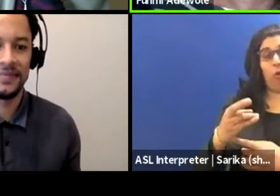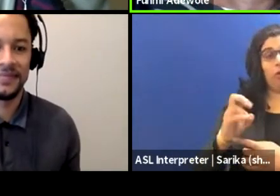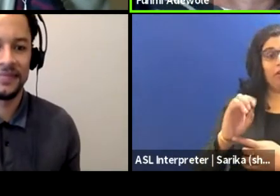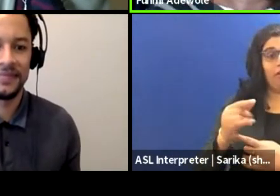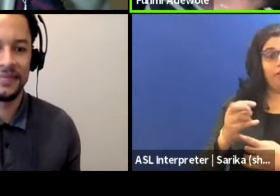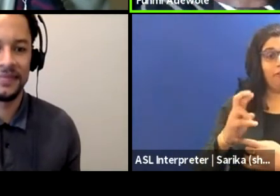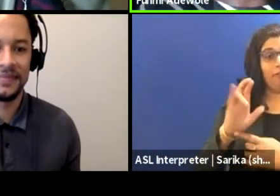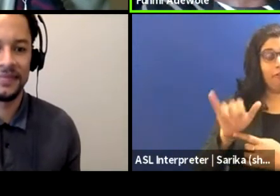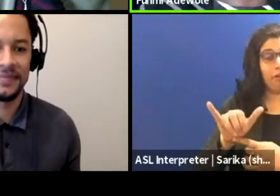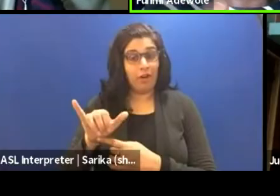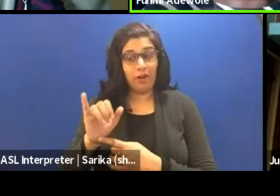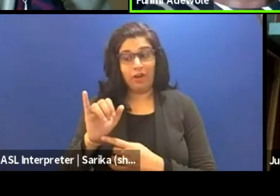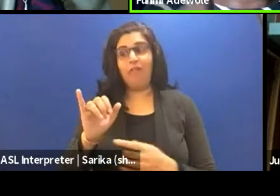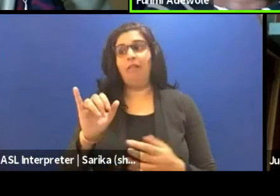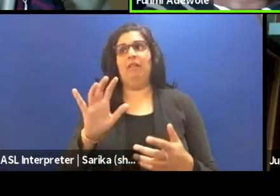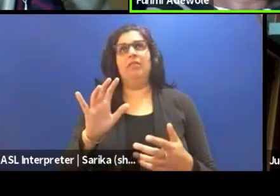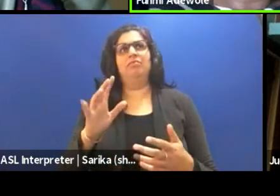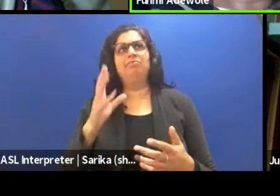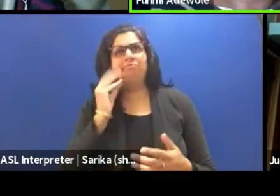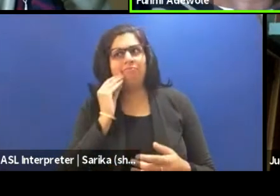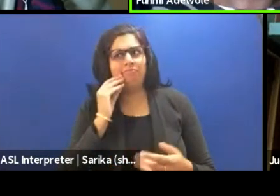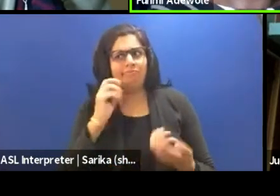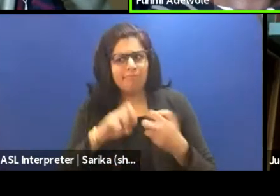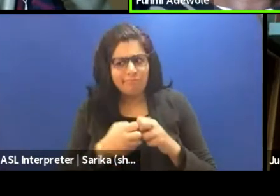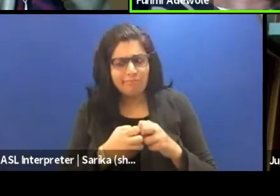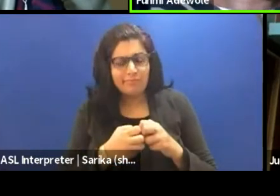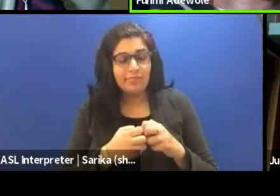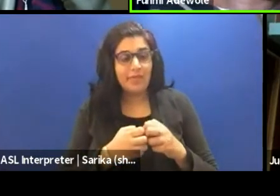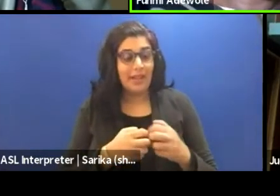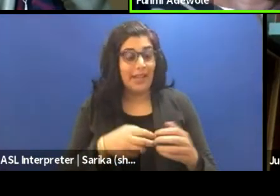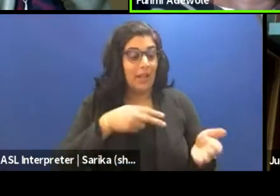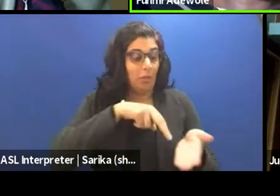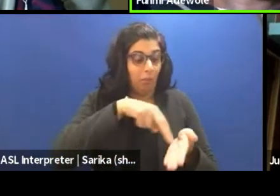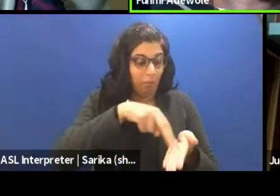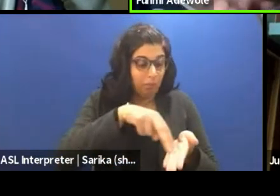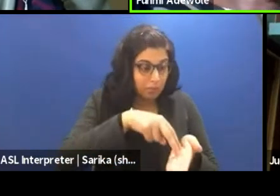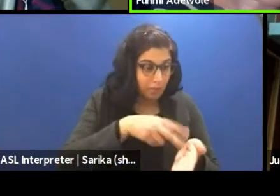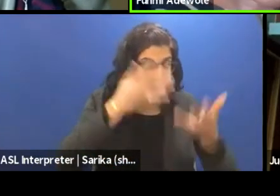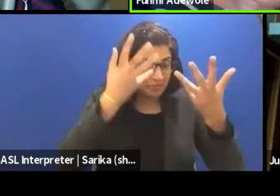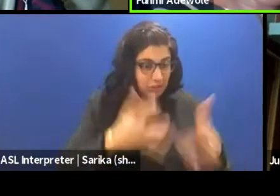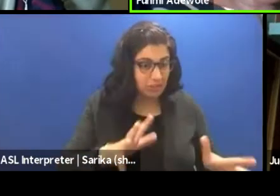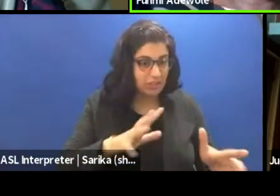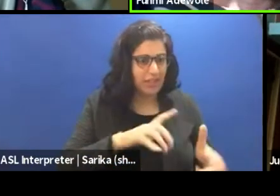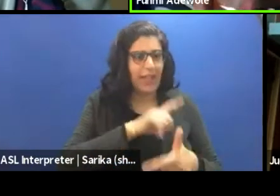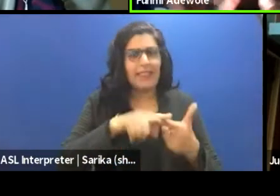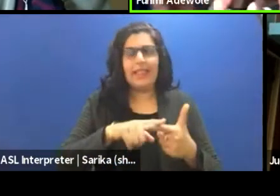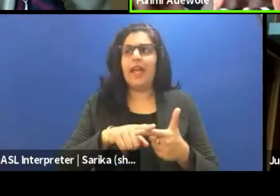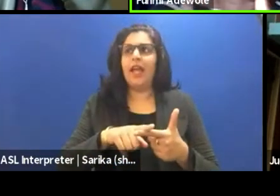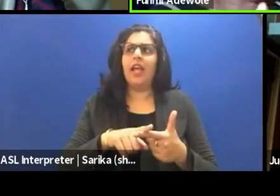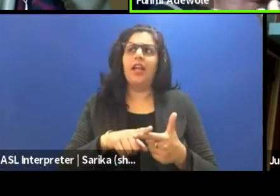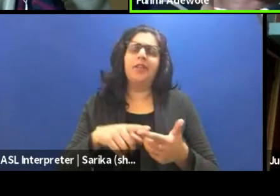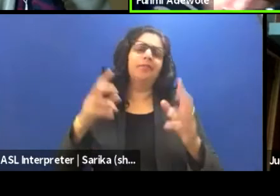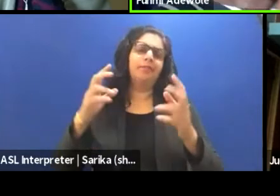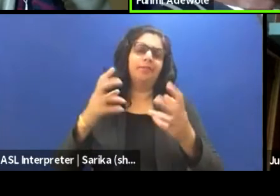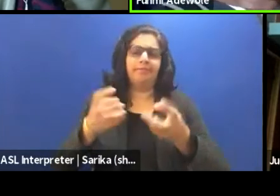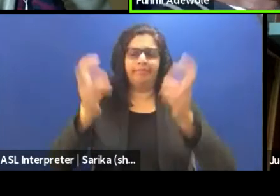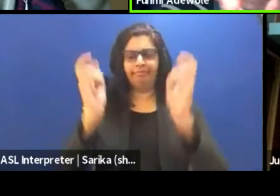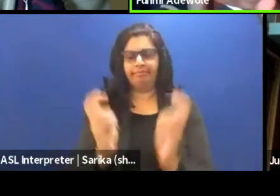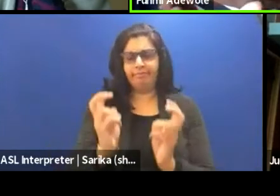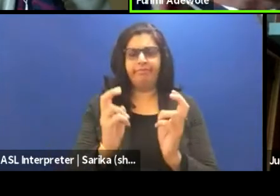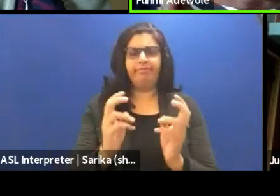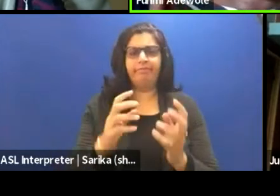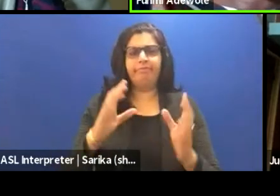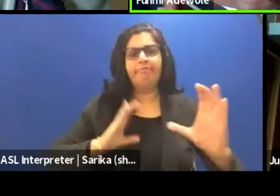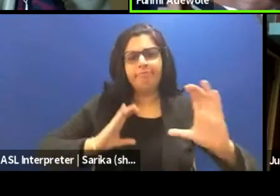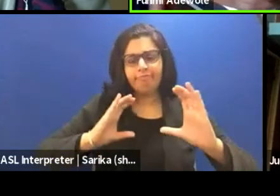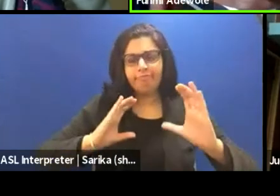the performers would dance small and after they've danced a bit, they will stop and talk. And she found the dancing and the,